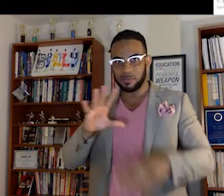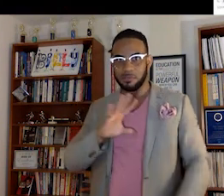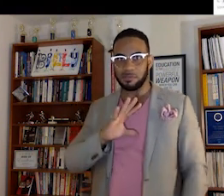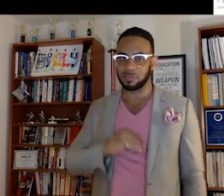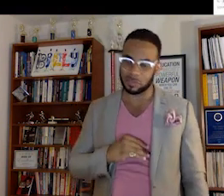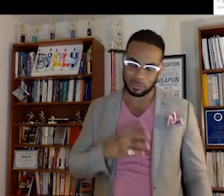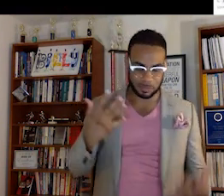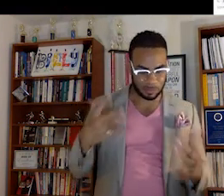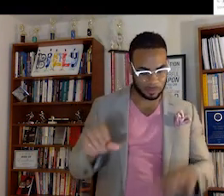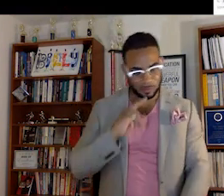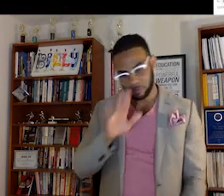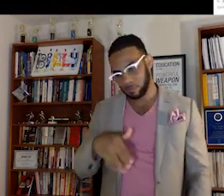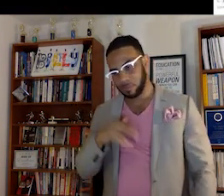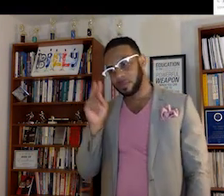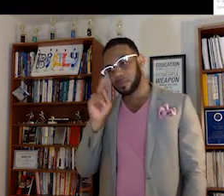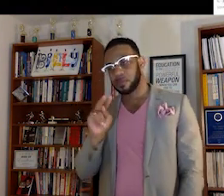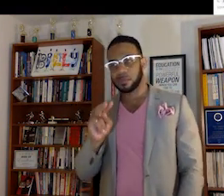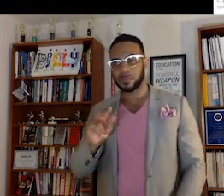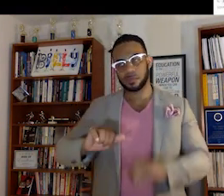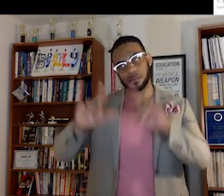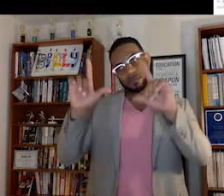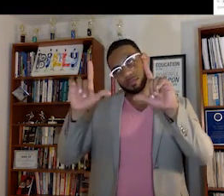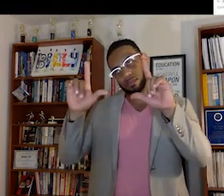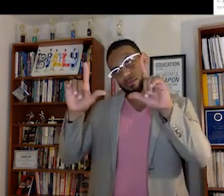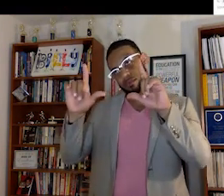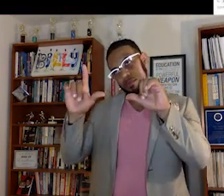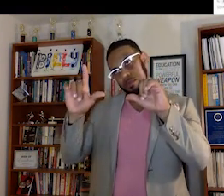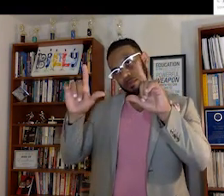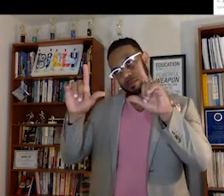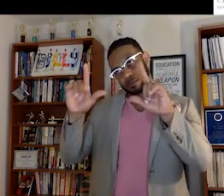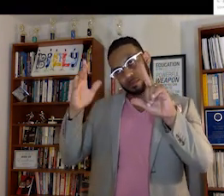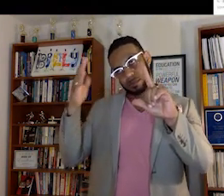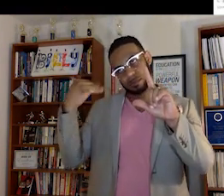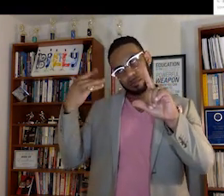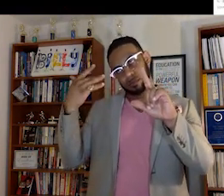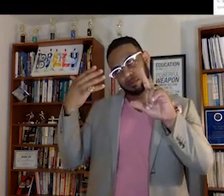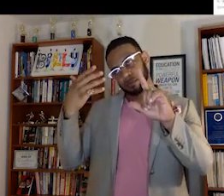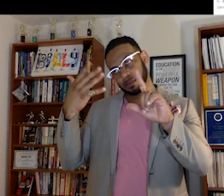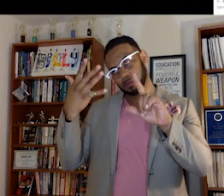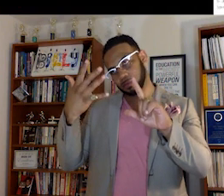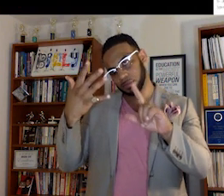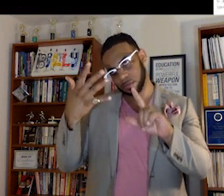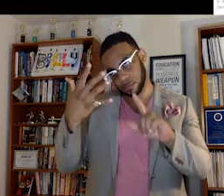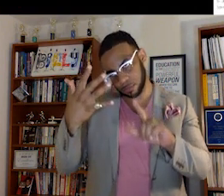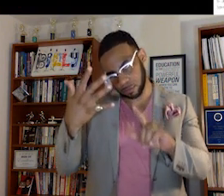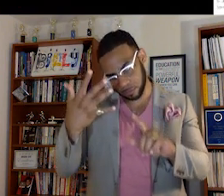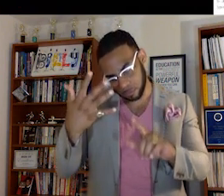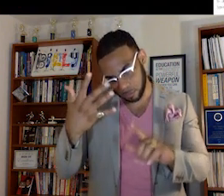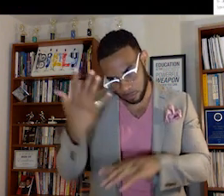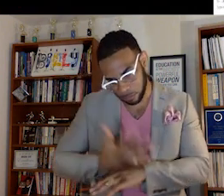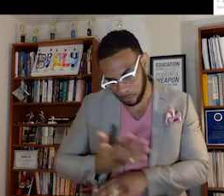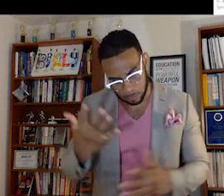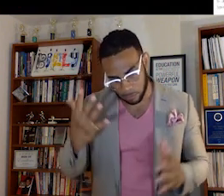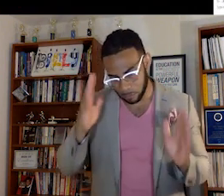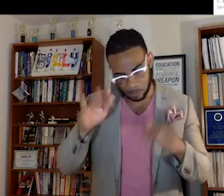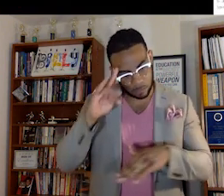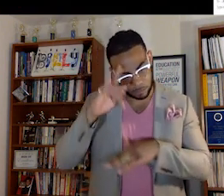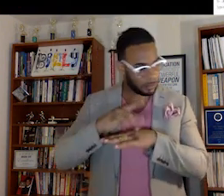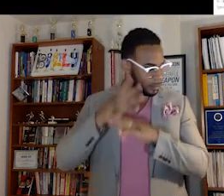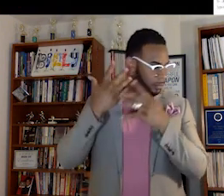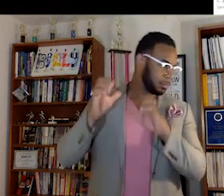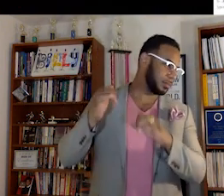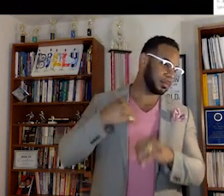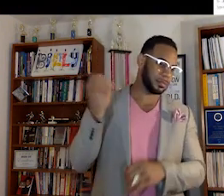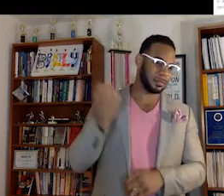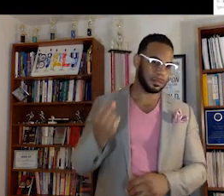like I don't want to be on this. I've been looking at a screen for the past five five days straight. I don't want to do